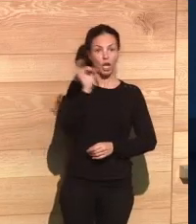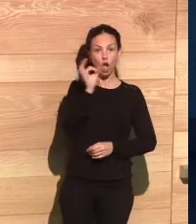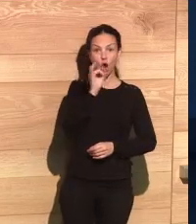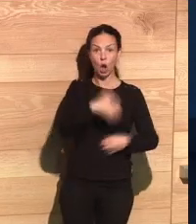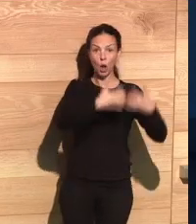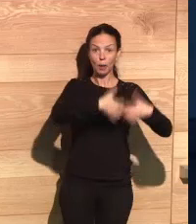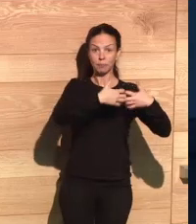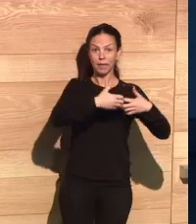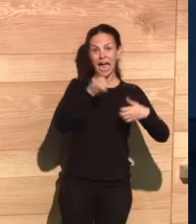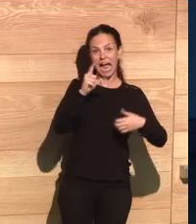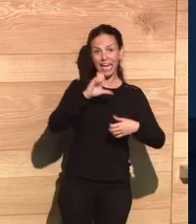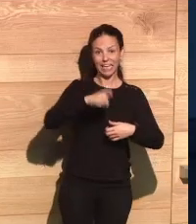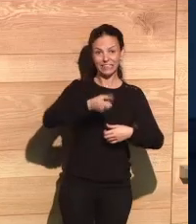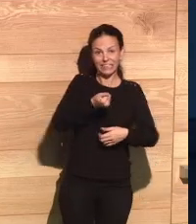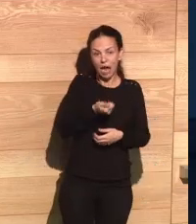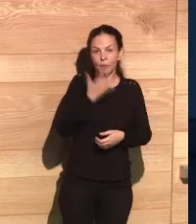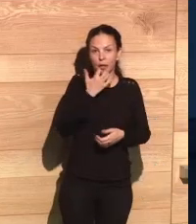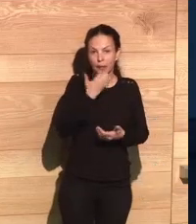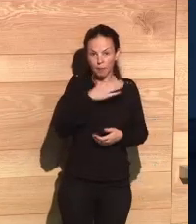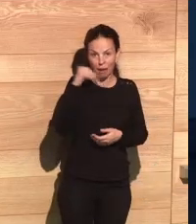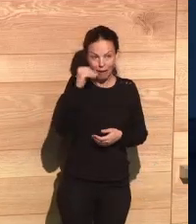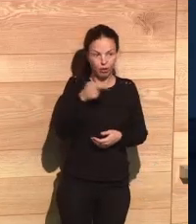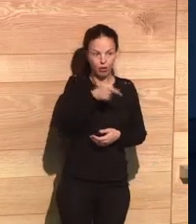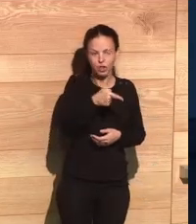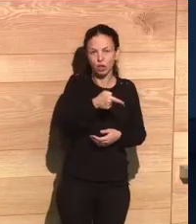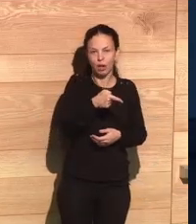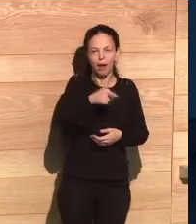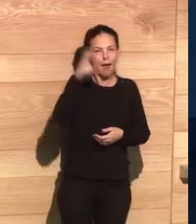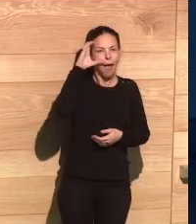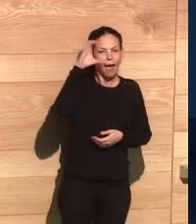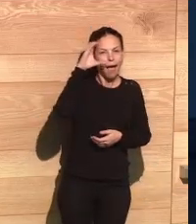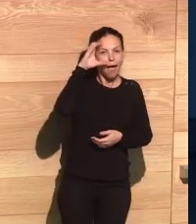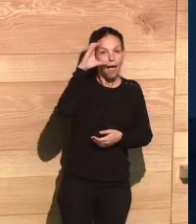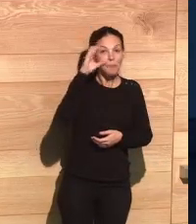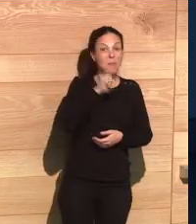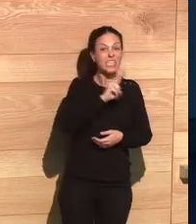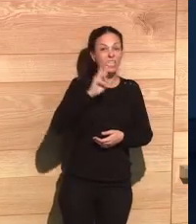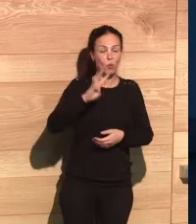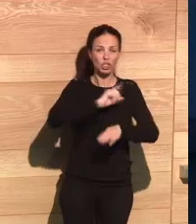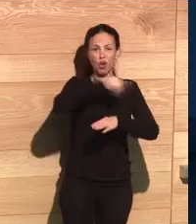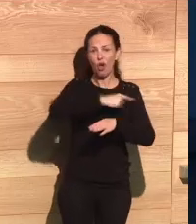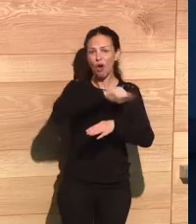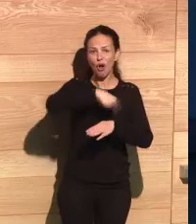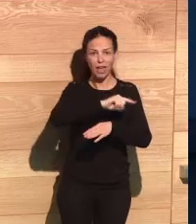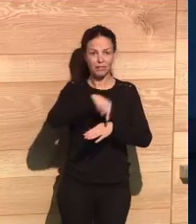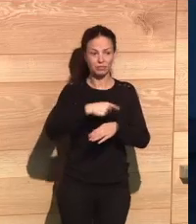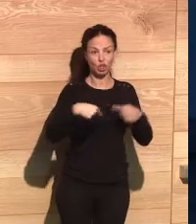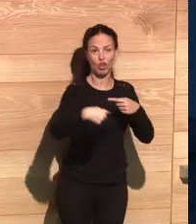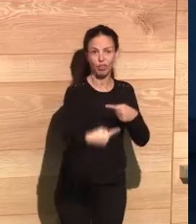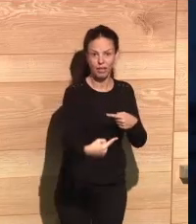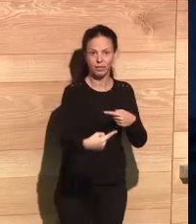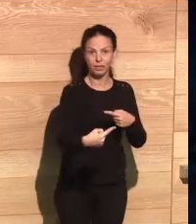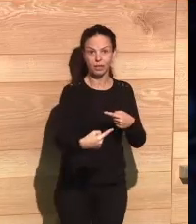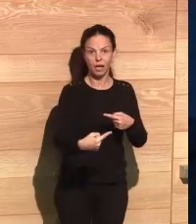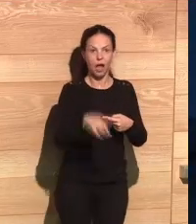having our smartphones or gadgets such as Alexa who are listening to us 24 hours a day.